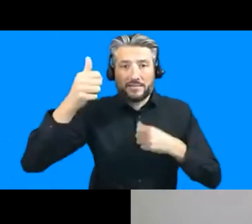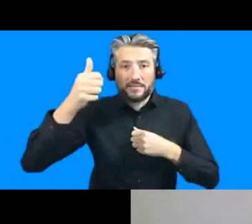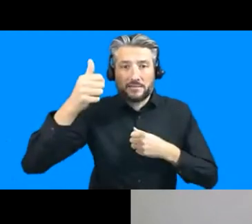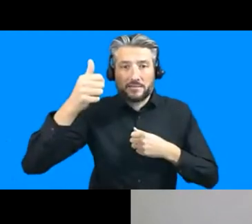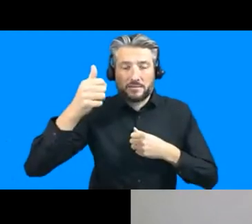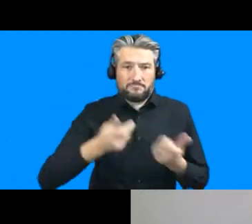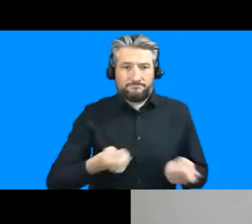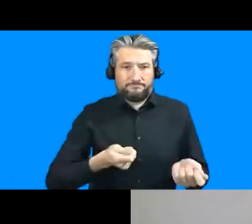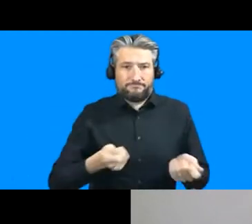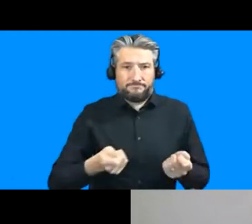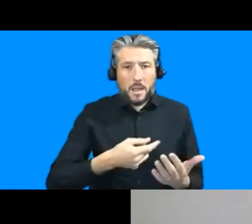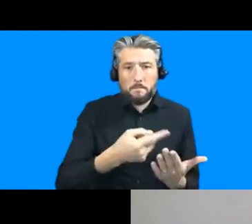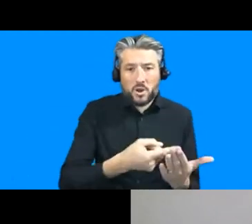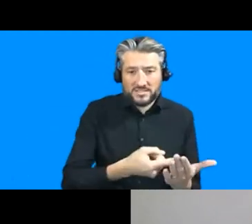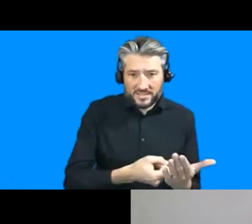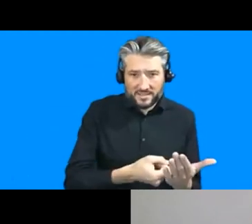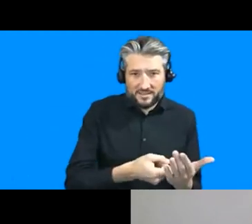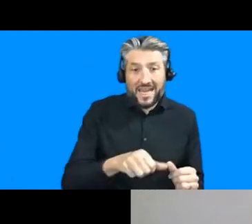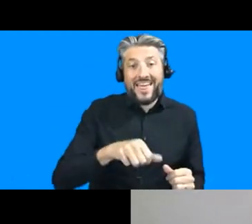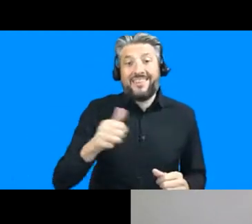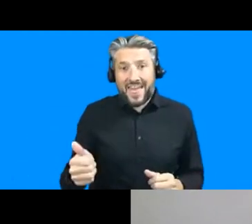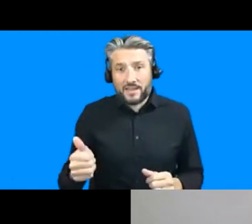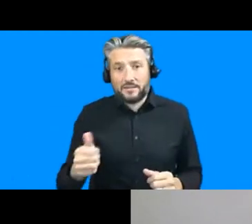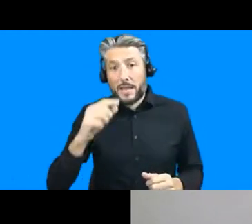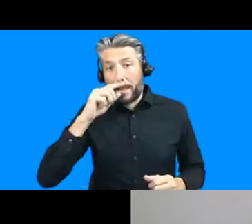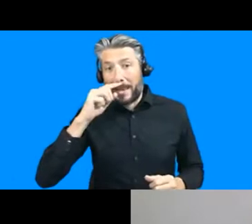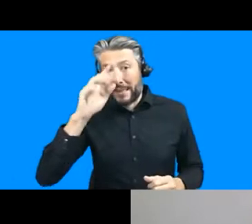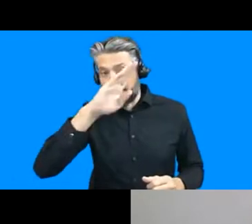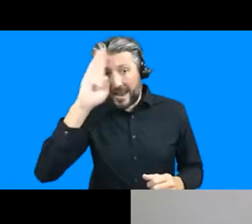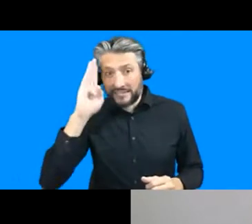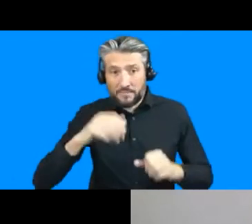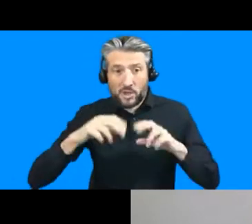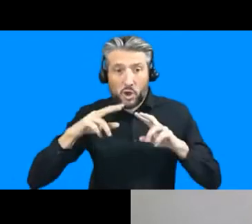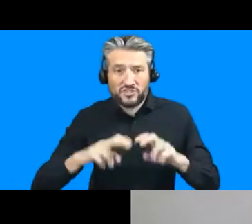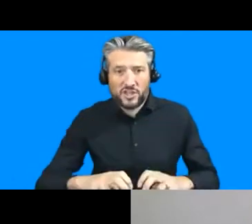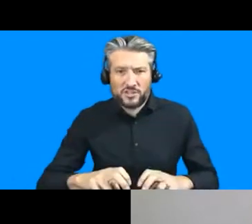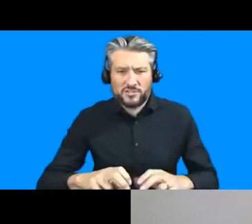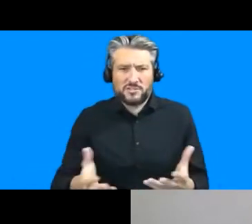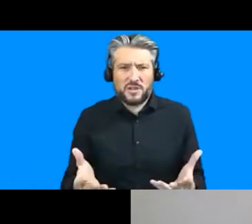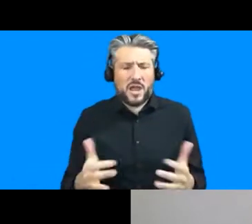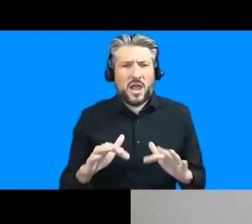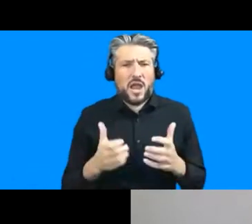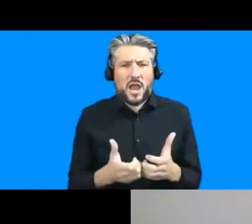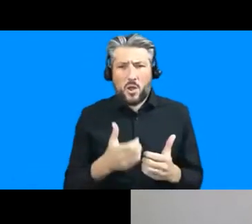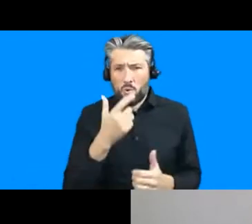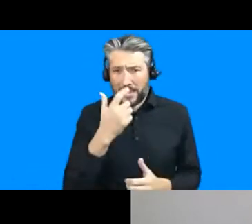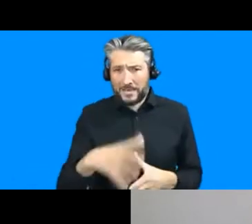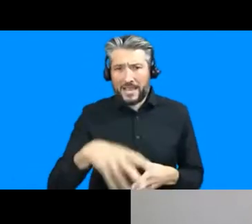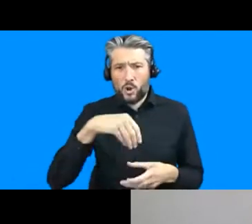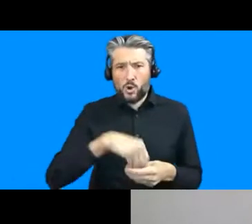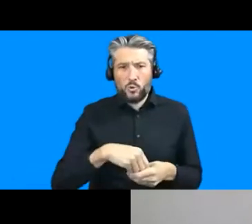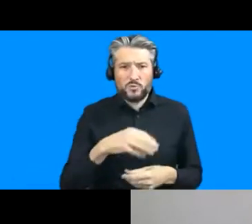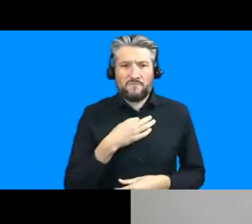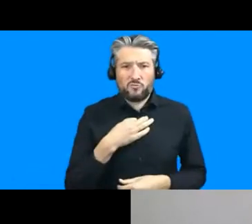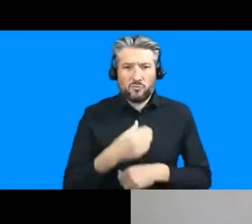research them how do you bring in the perspective of the research and particularly of vulnerable groups in this kind of context how